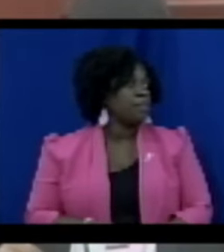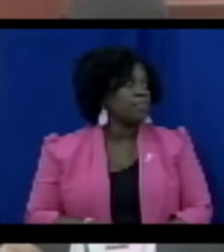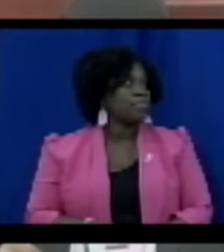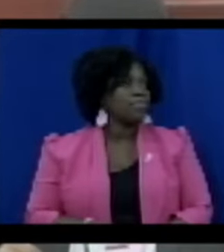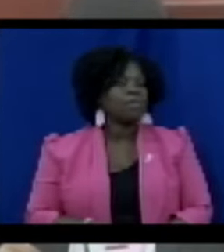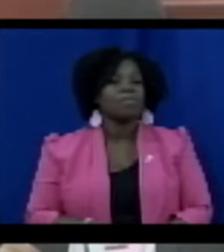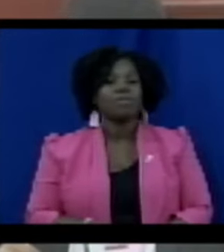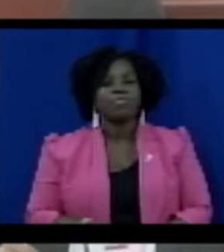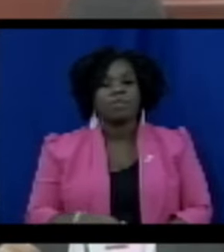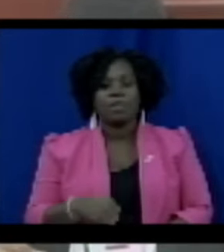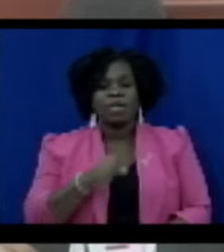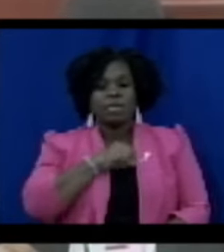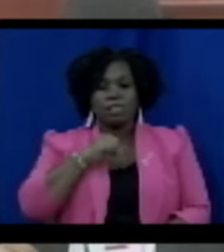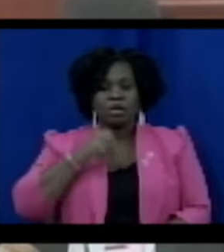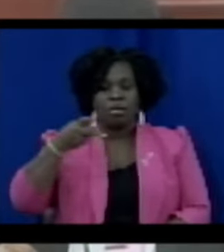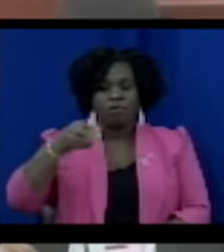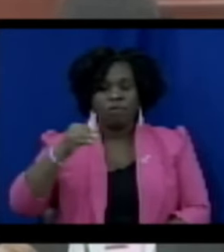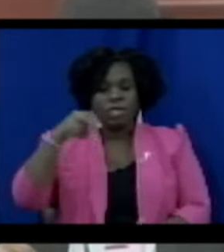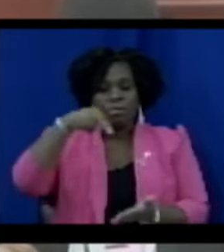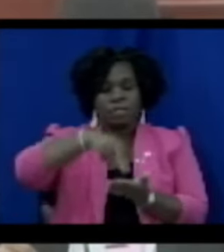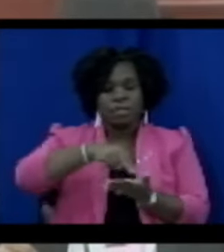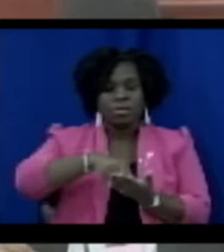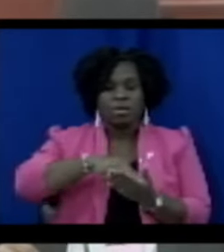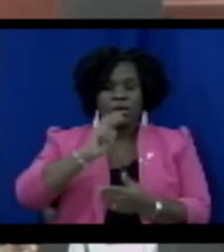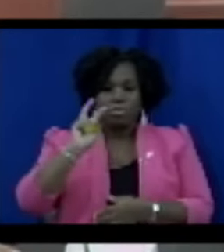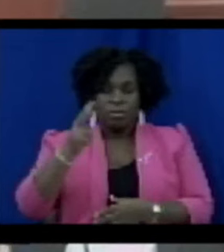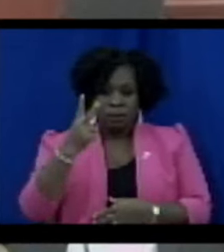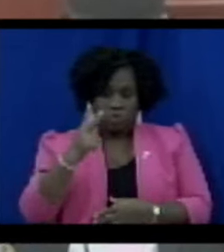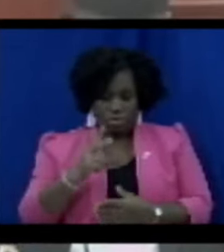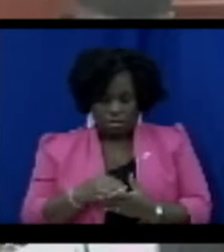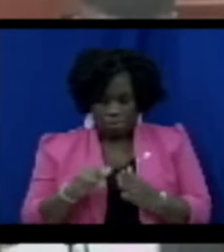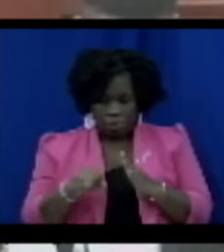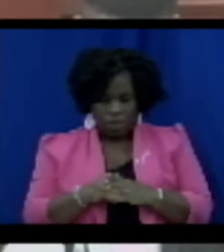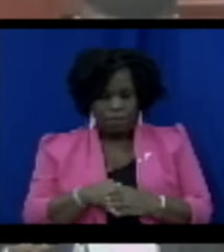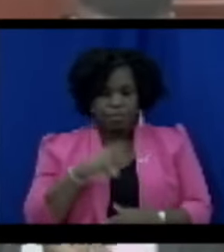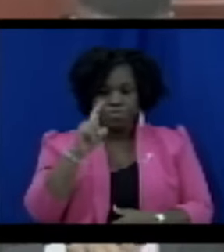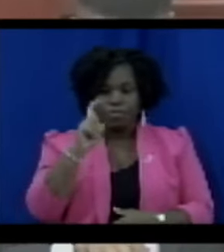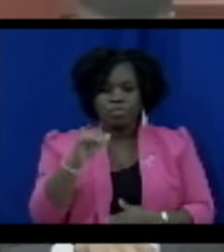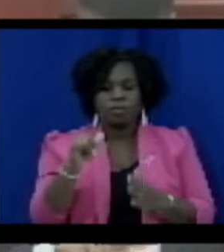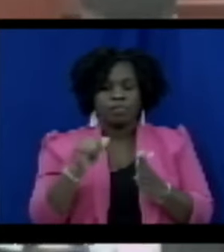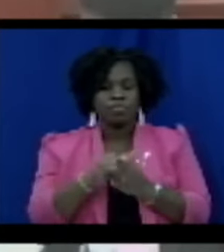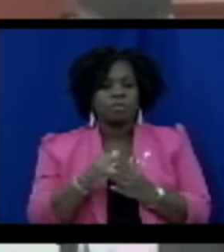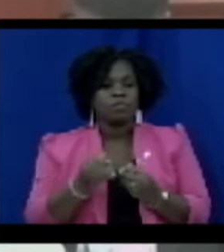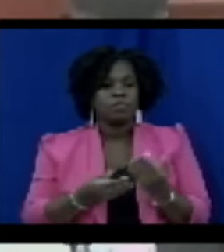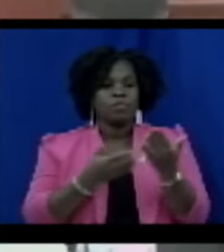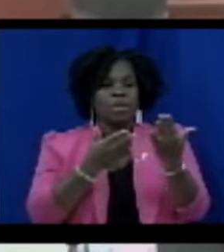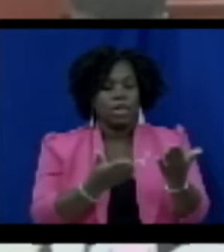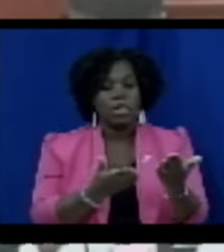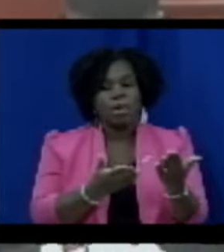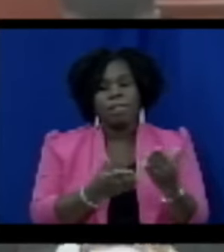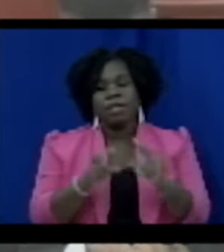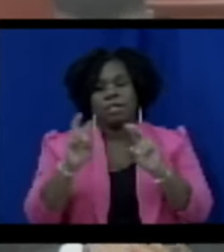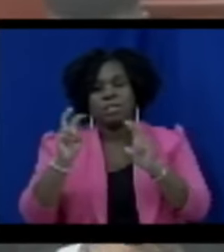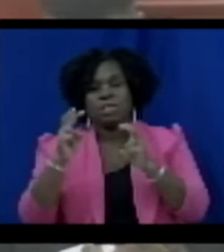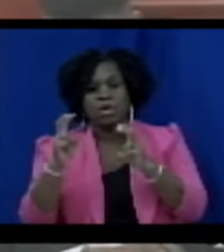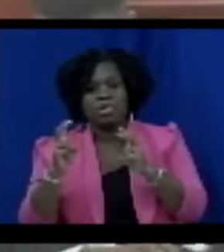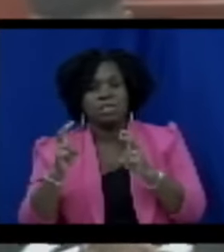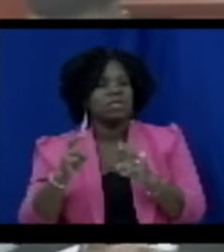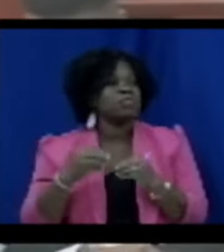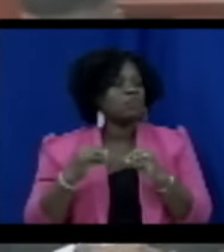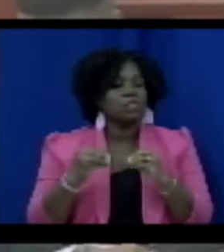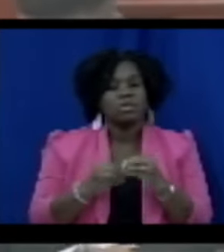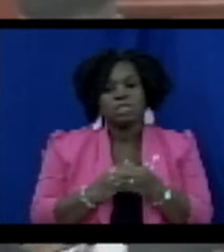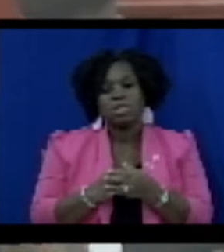Madam Speaker, I beg to second that motion. The question is that the bill shortly entitled Proceeds of Crime Amendment Bill